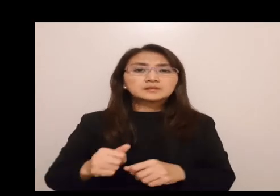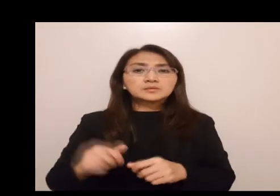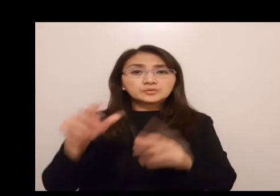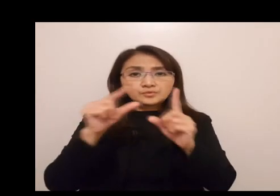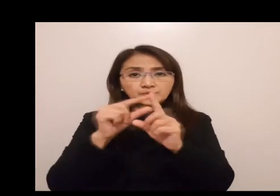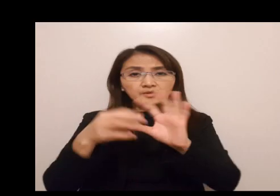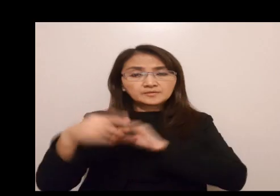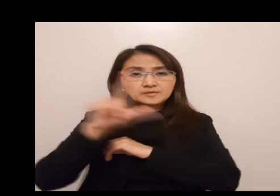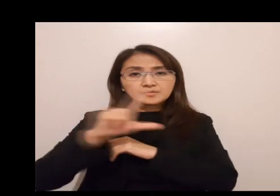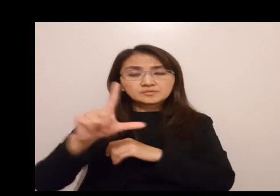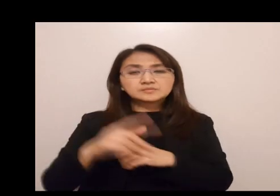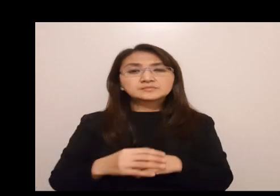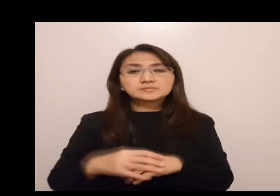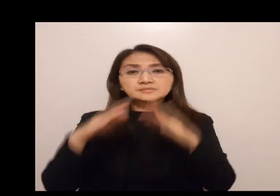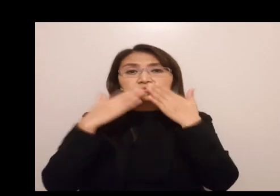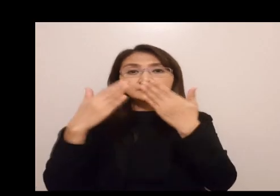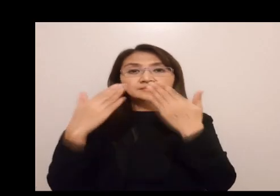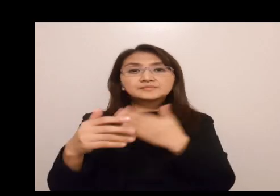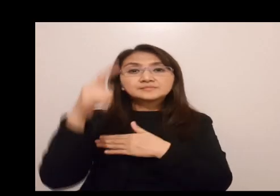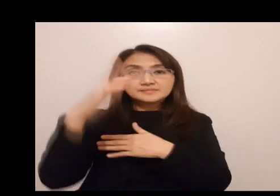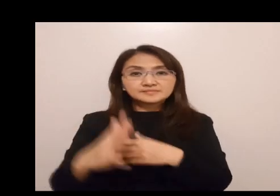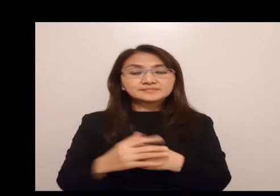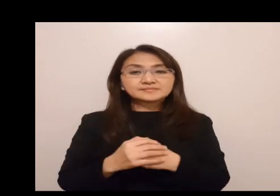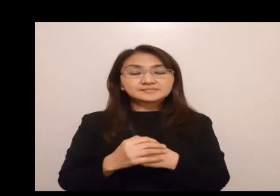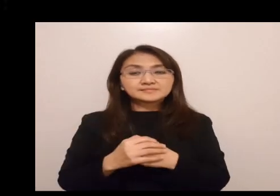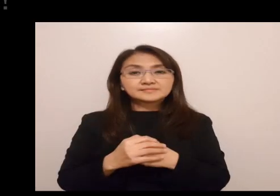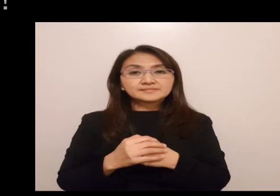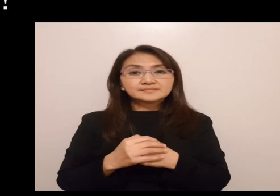The word of the Lord. Thanks be to God.